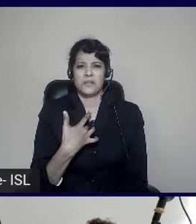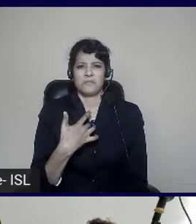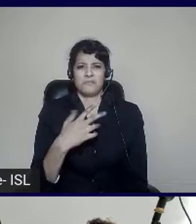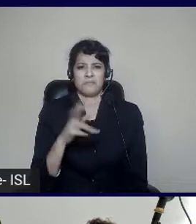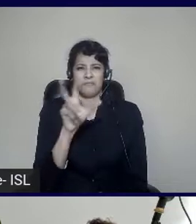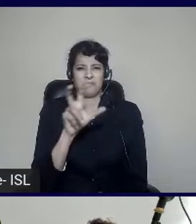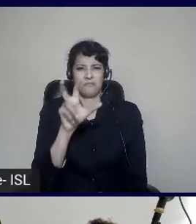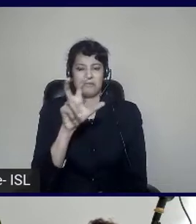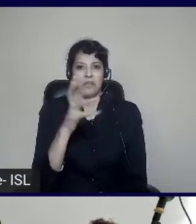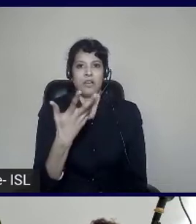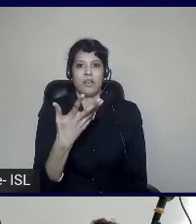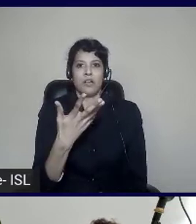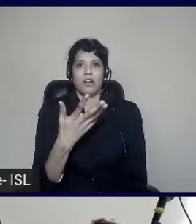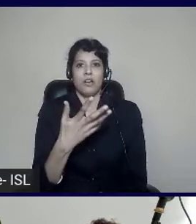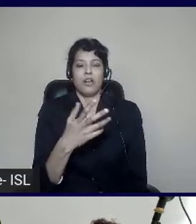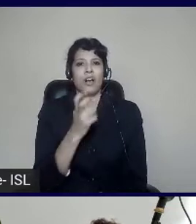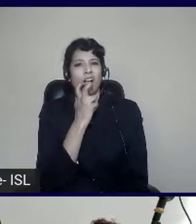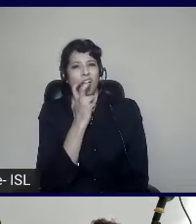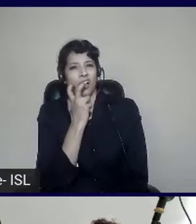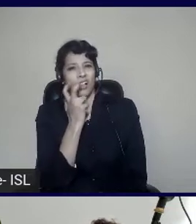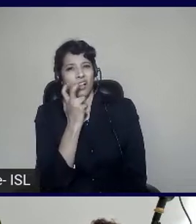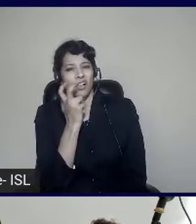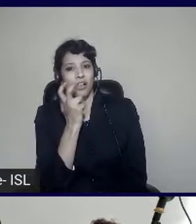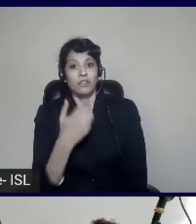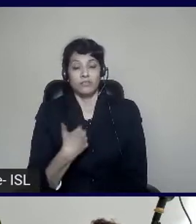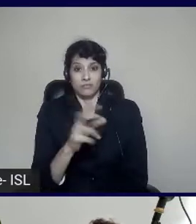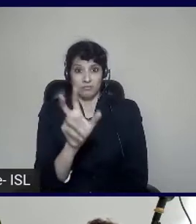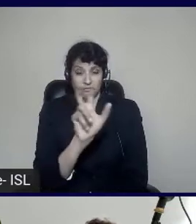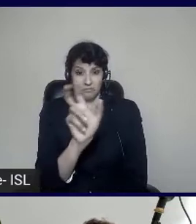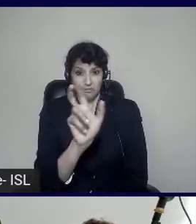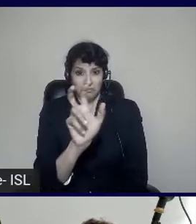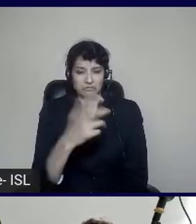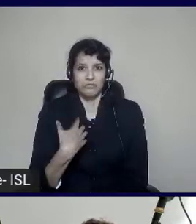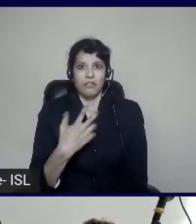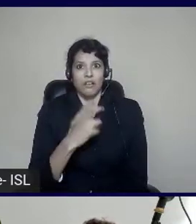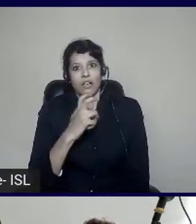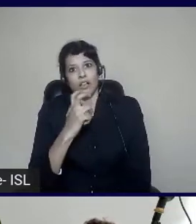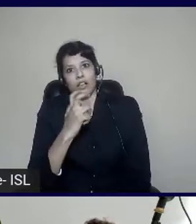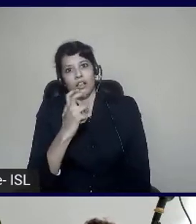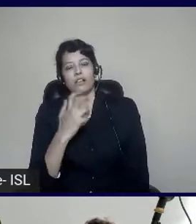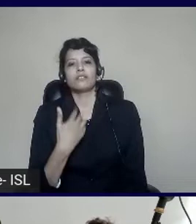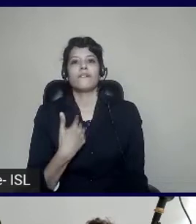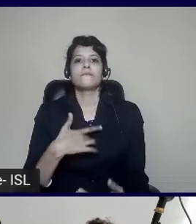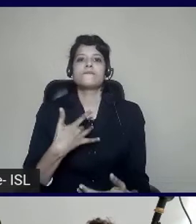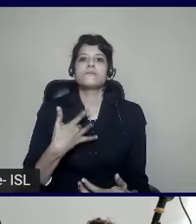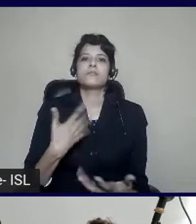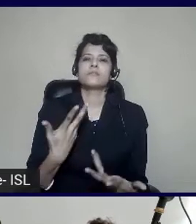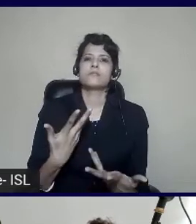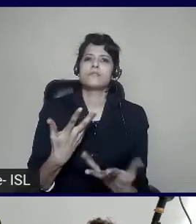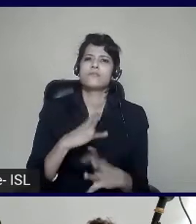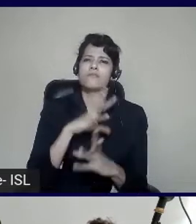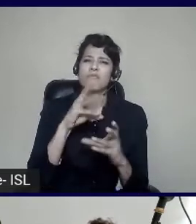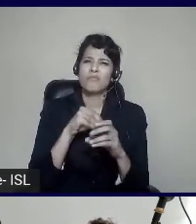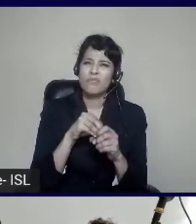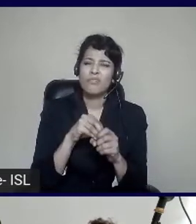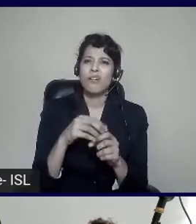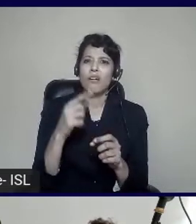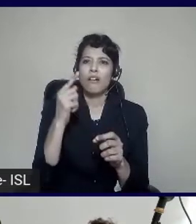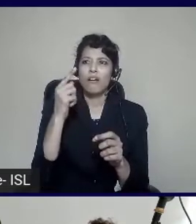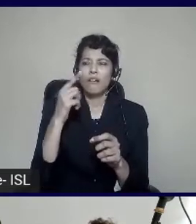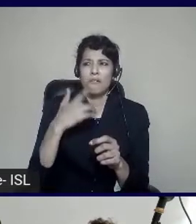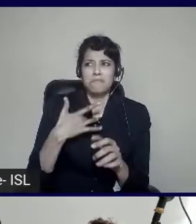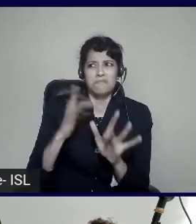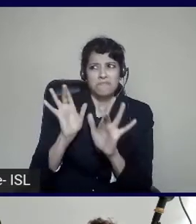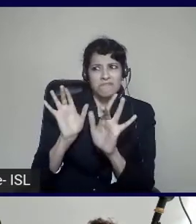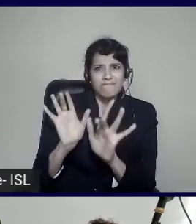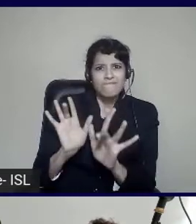epilepsy, you know, you can trigger epilepsy. So understandable, understandable also includes neurodiversity. It means that people